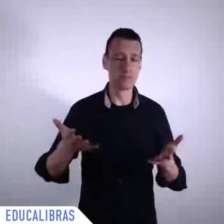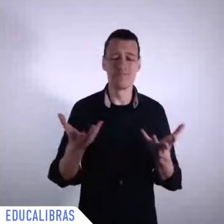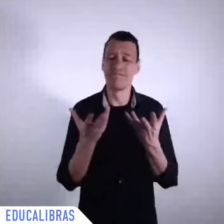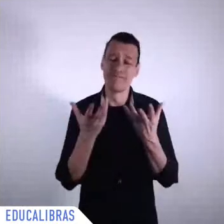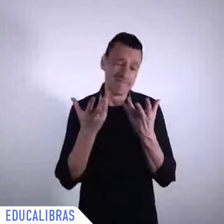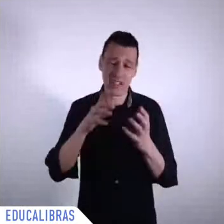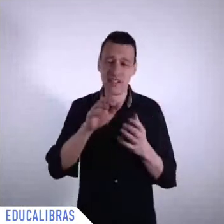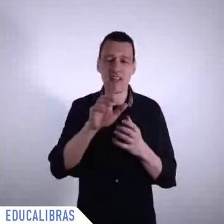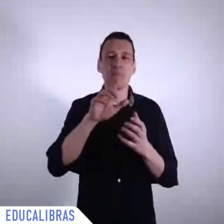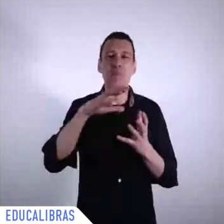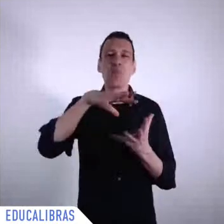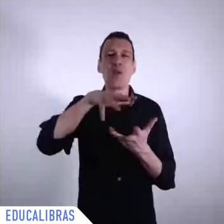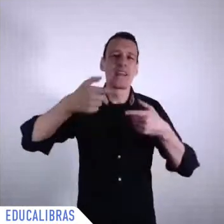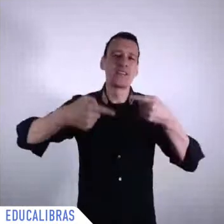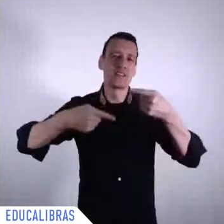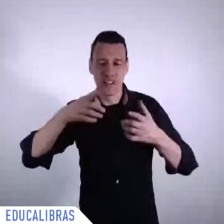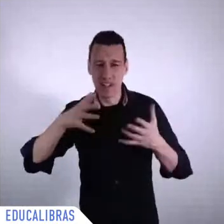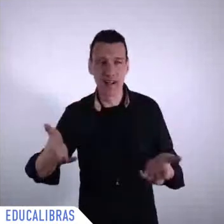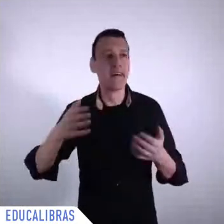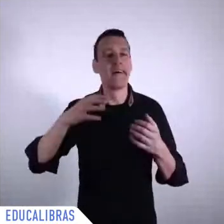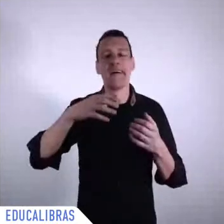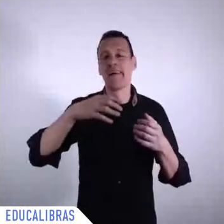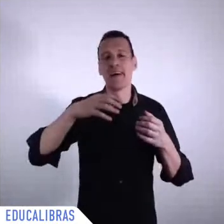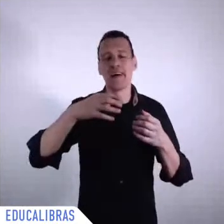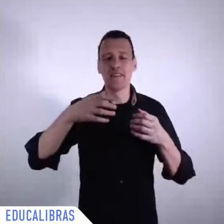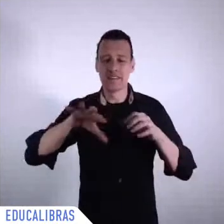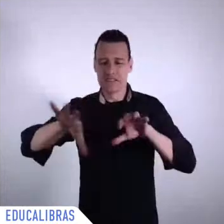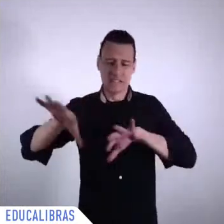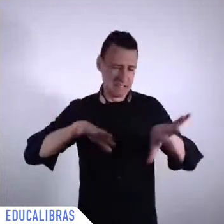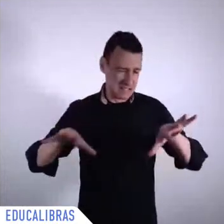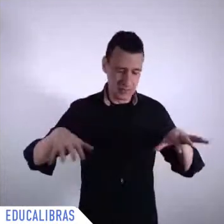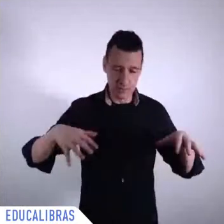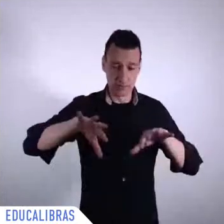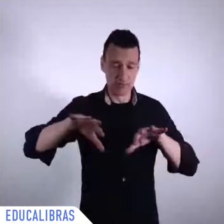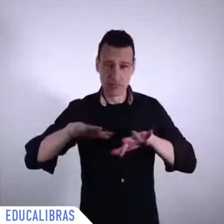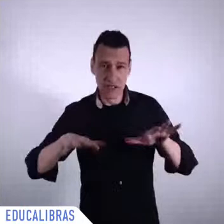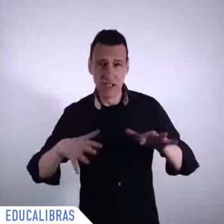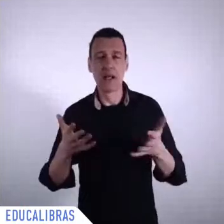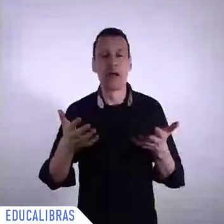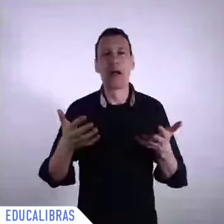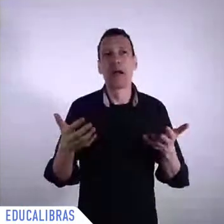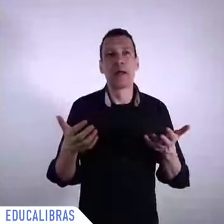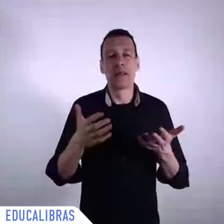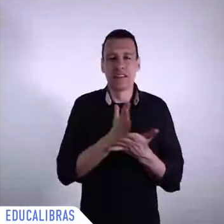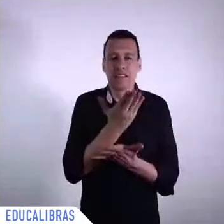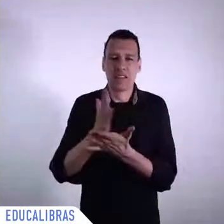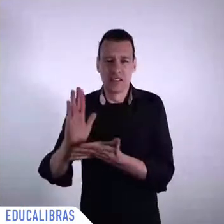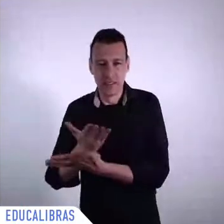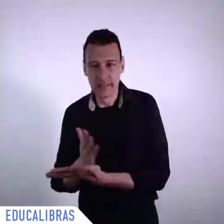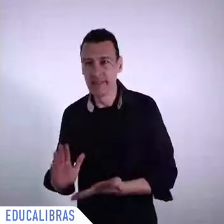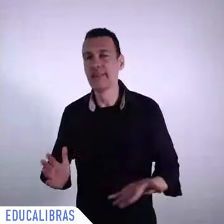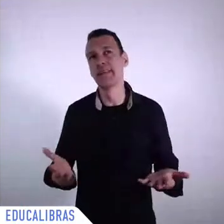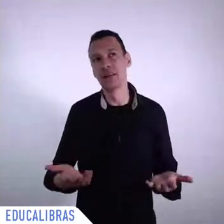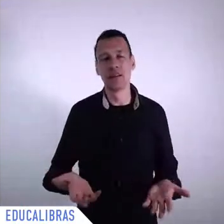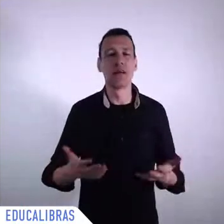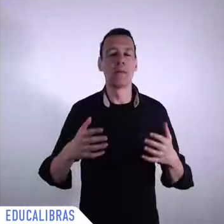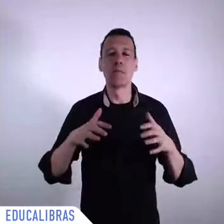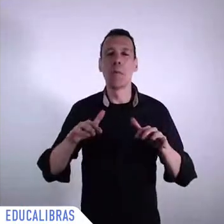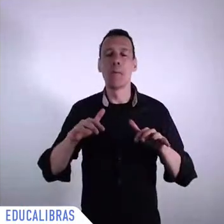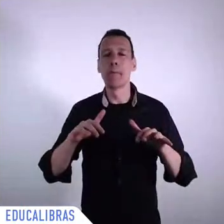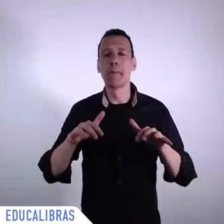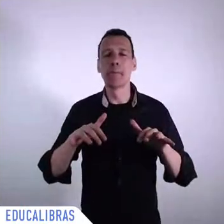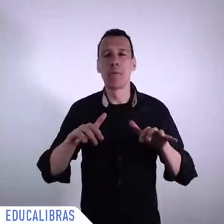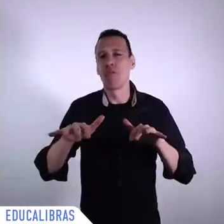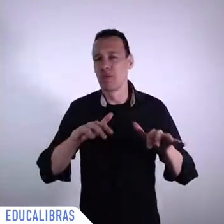movement towards closure towards unilateralism with the rising populist movements and nationalist